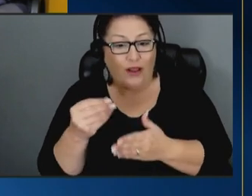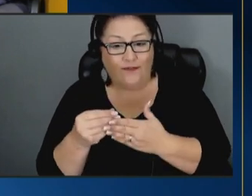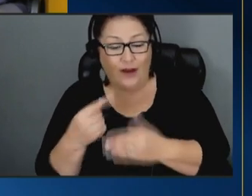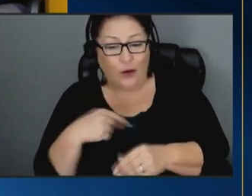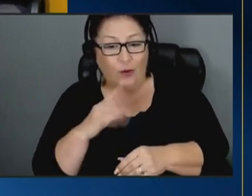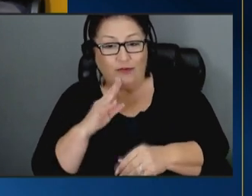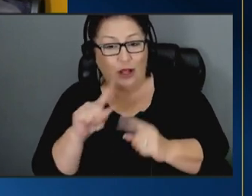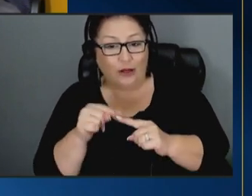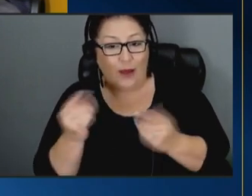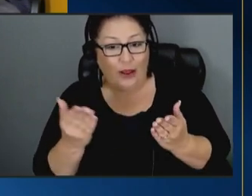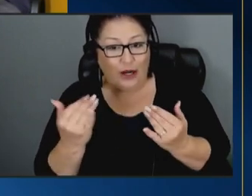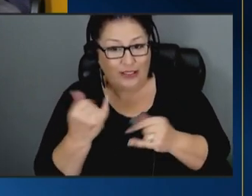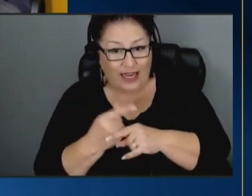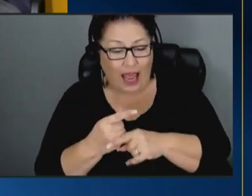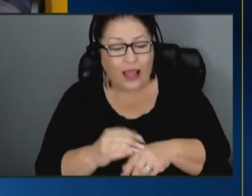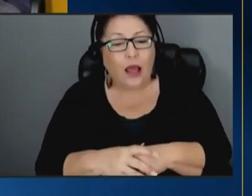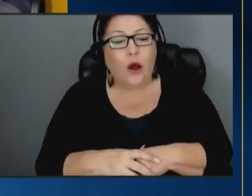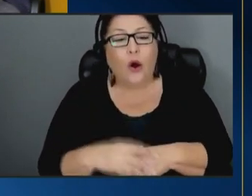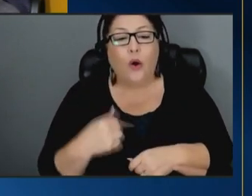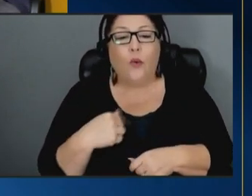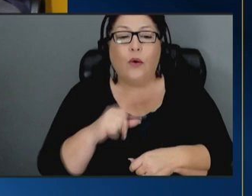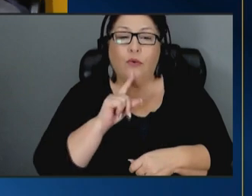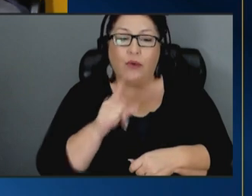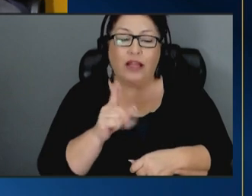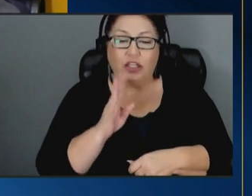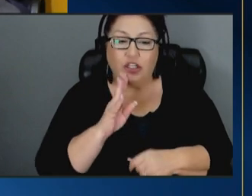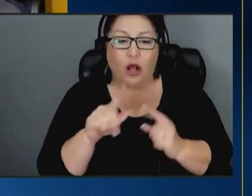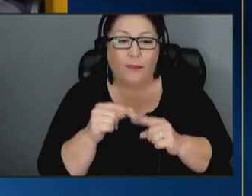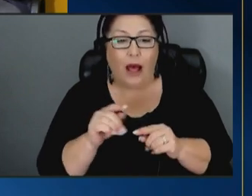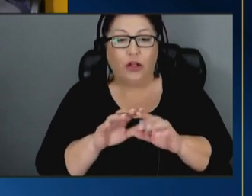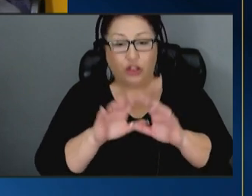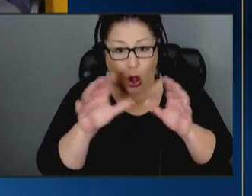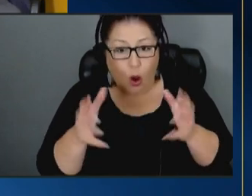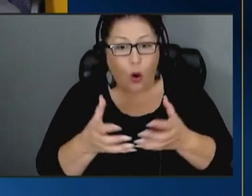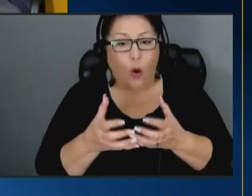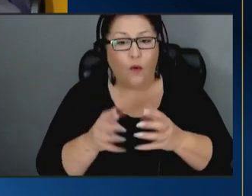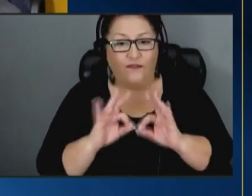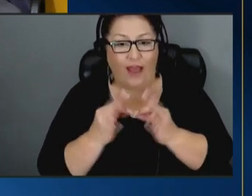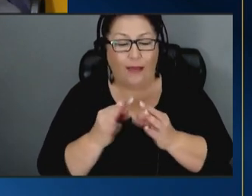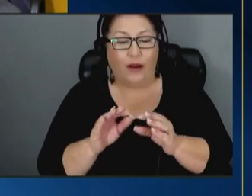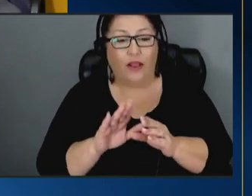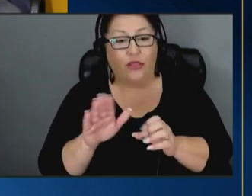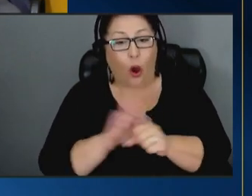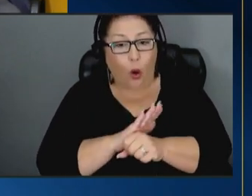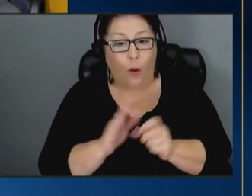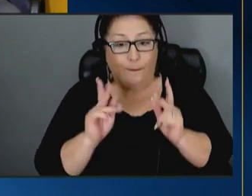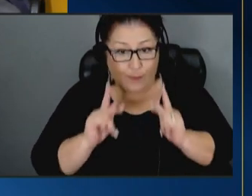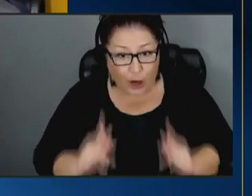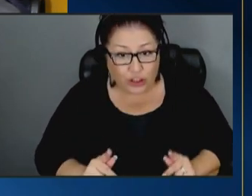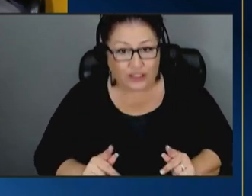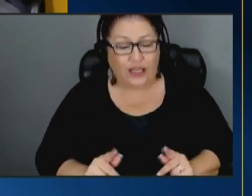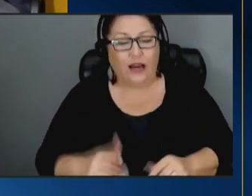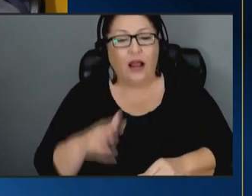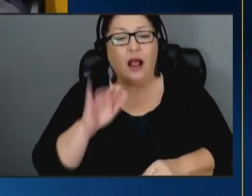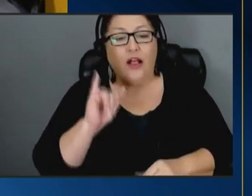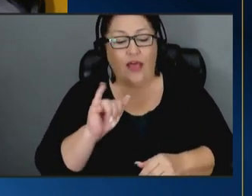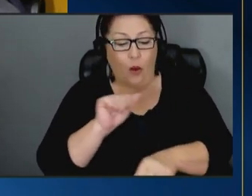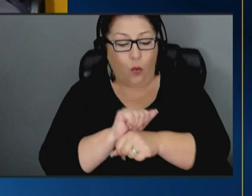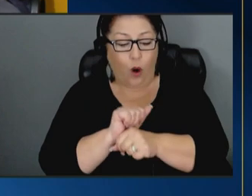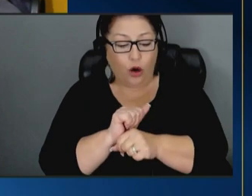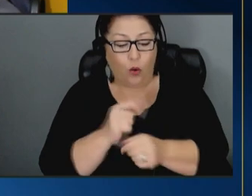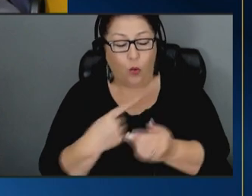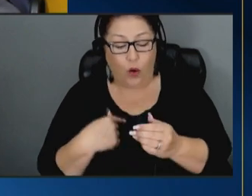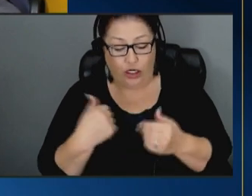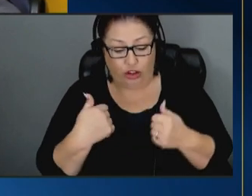um the what we really talk about of course is the whole family the whole person the work that we're trying to do to to meet their needs earlier